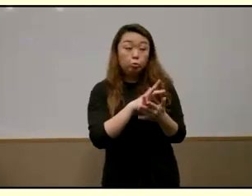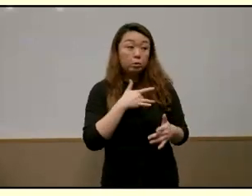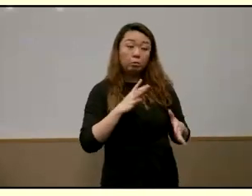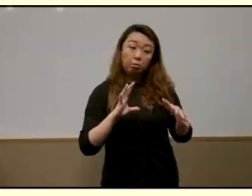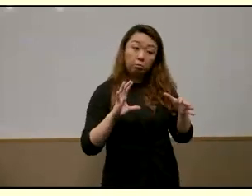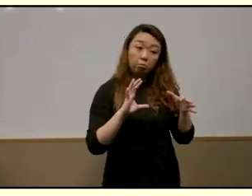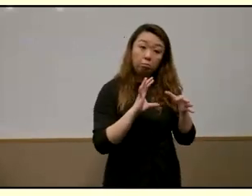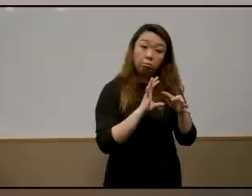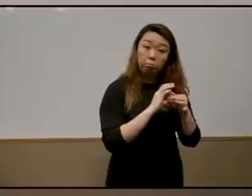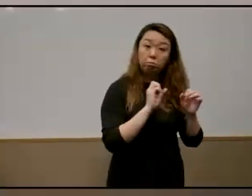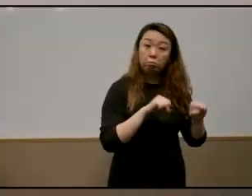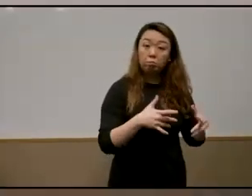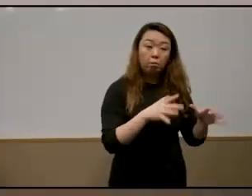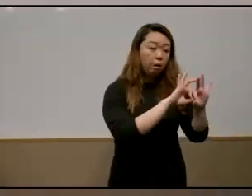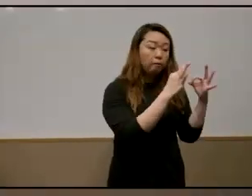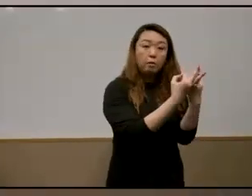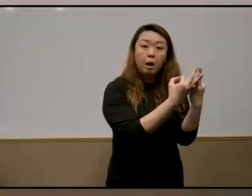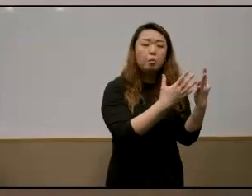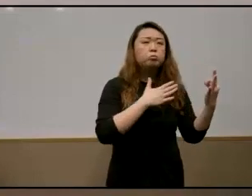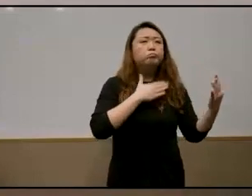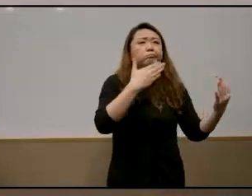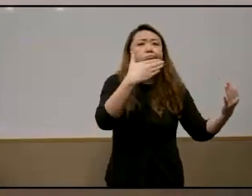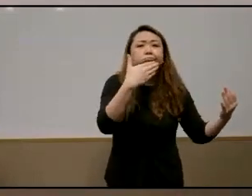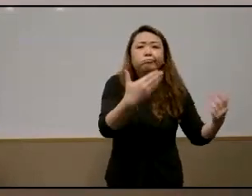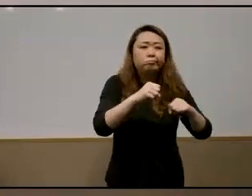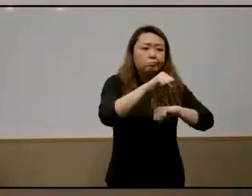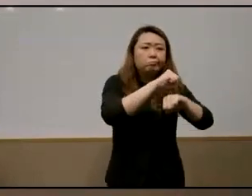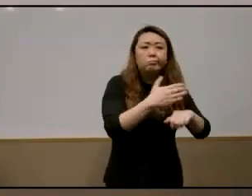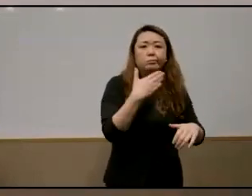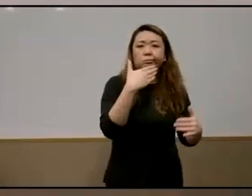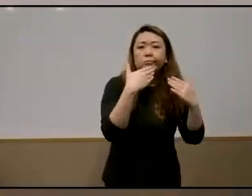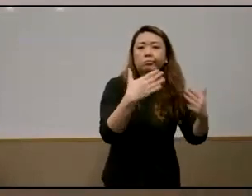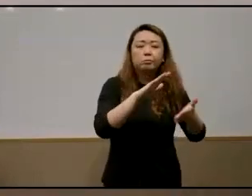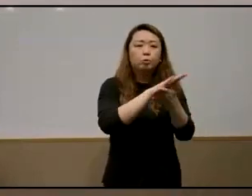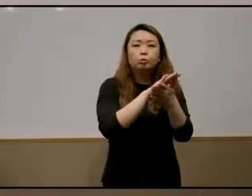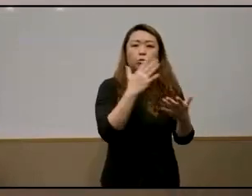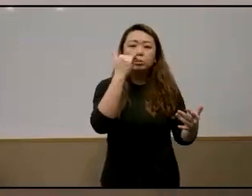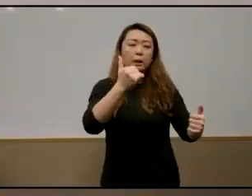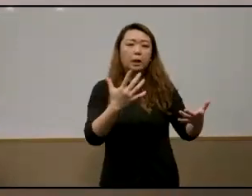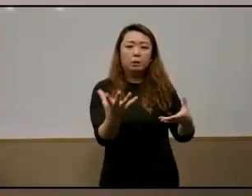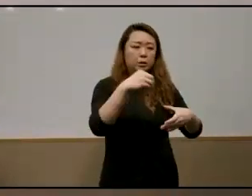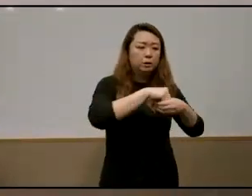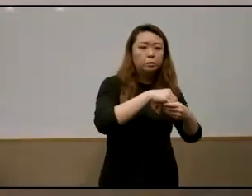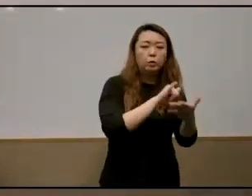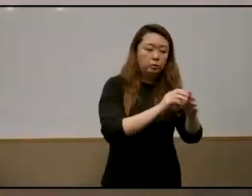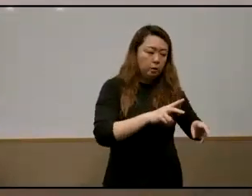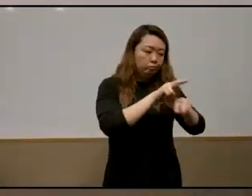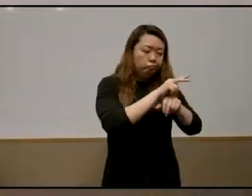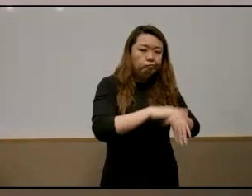so families deeply appreciated the schools and the state by proxy because schools were seen as a benefaction of the strong state